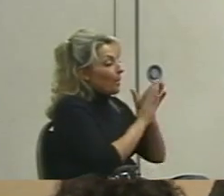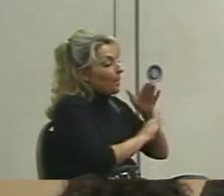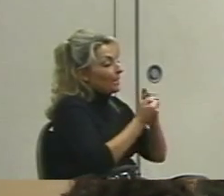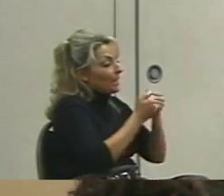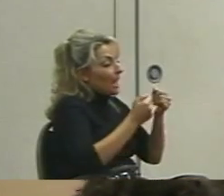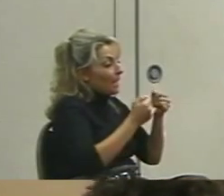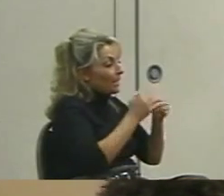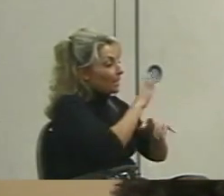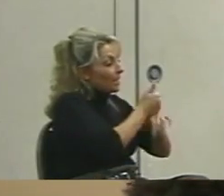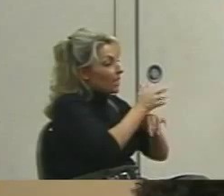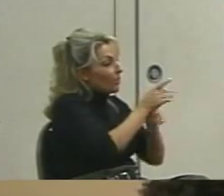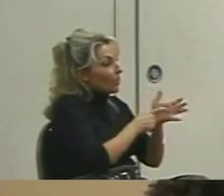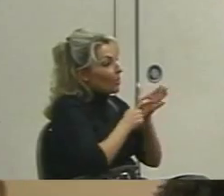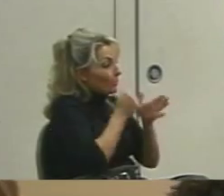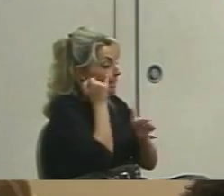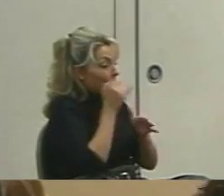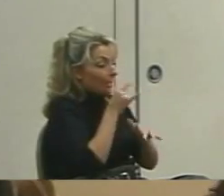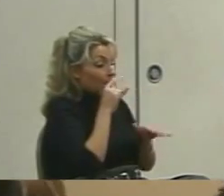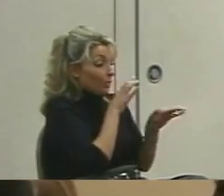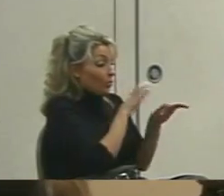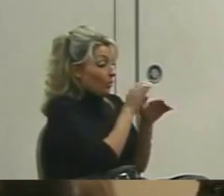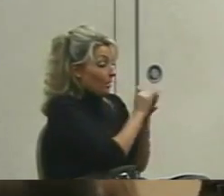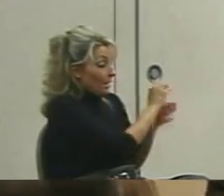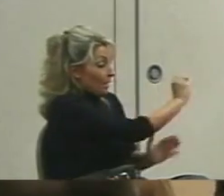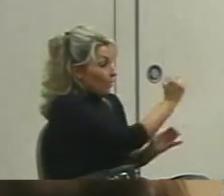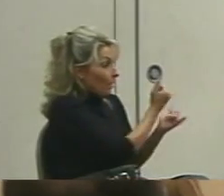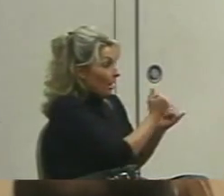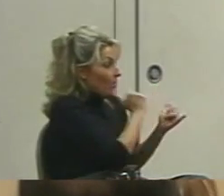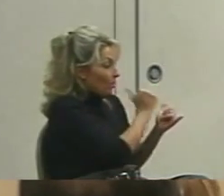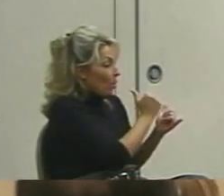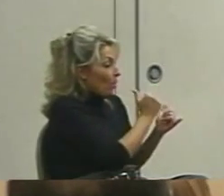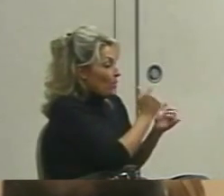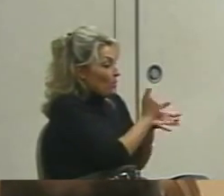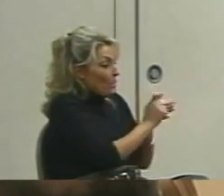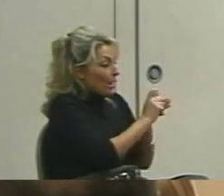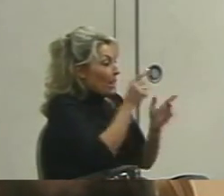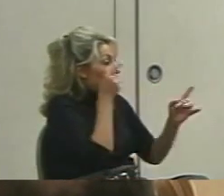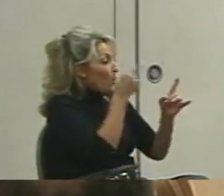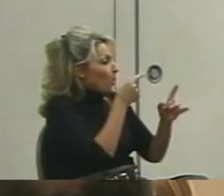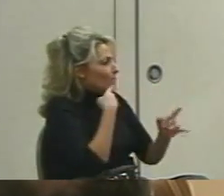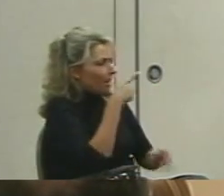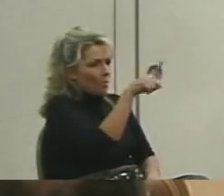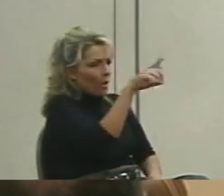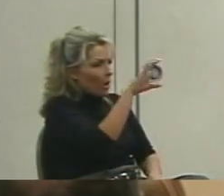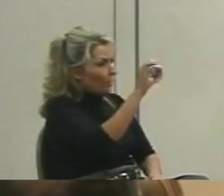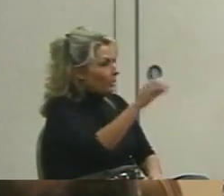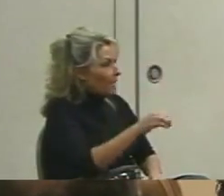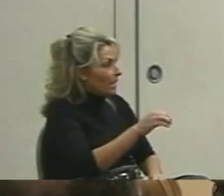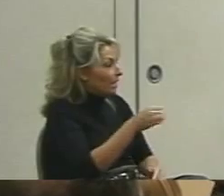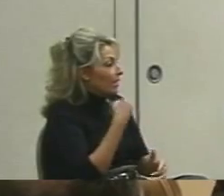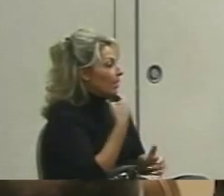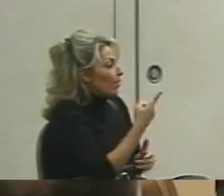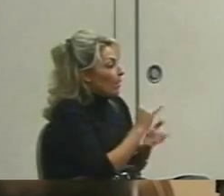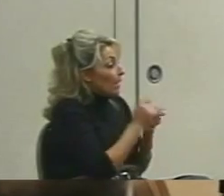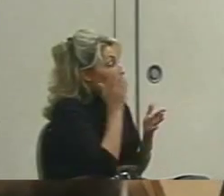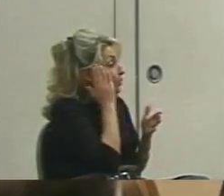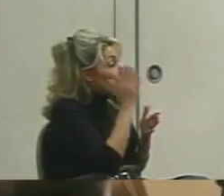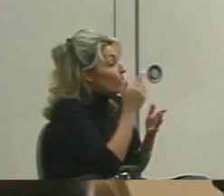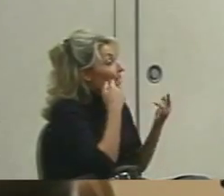If the kid's doing it zero now, do not write an objective that says 100%. Write one that you can achieve.